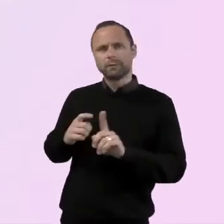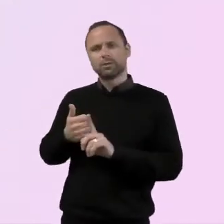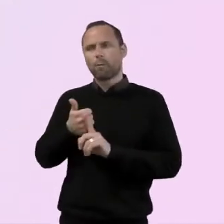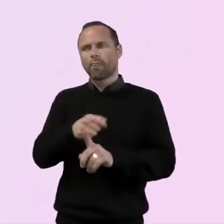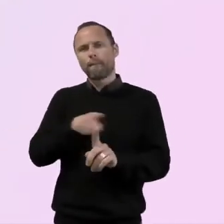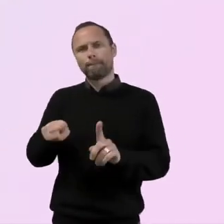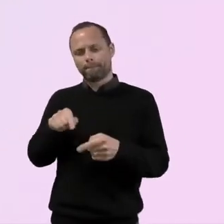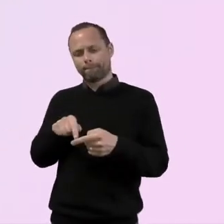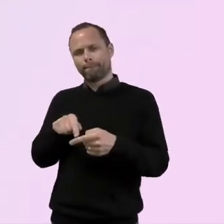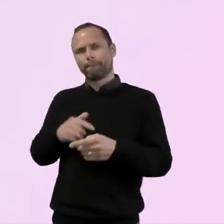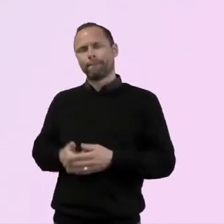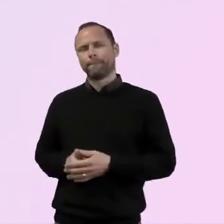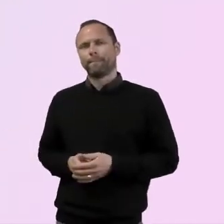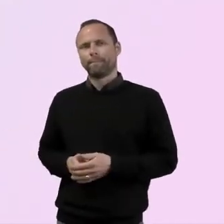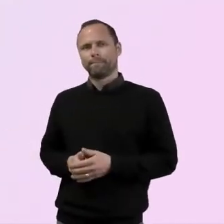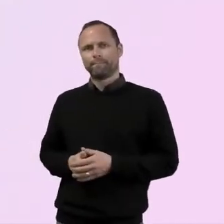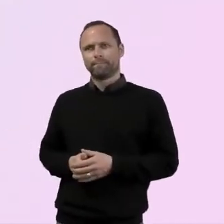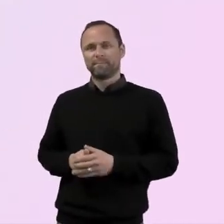moment in time. Yeah.